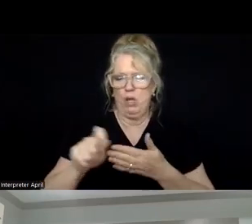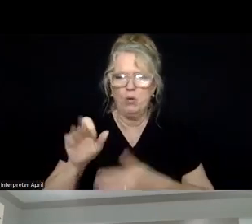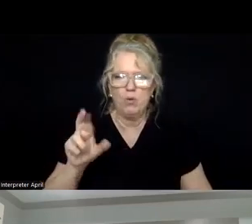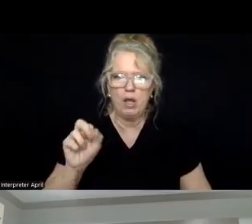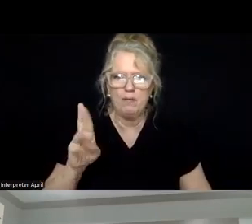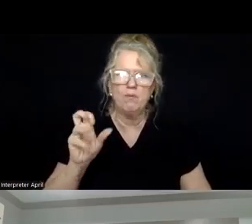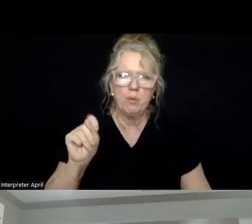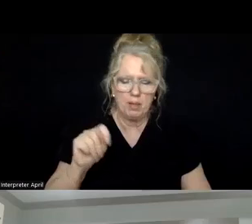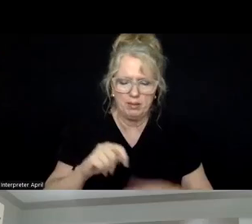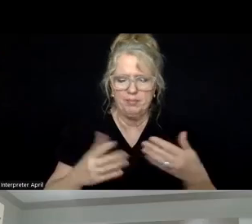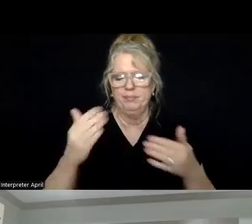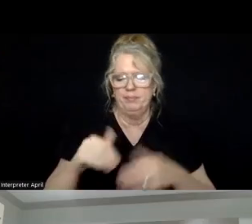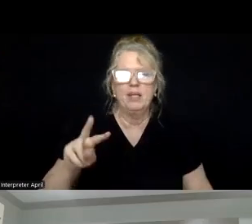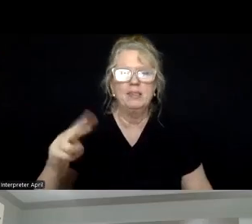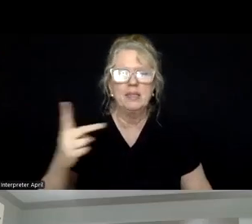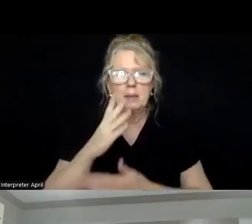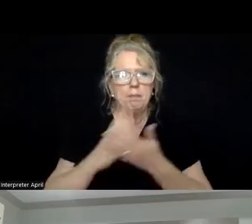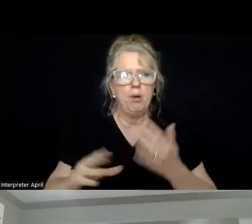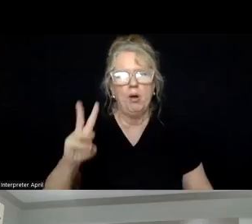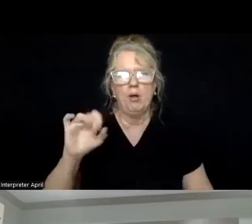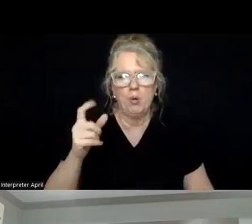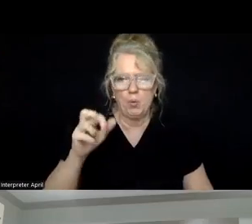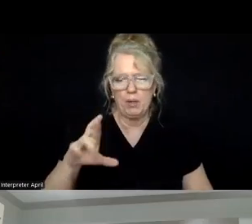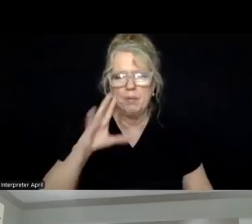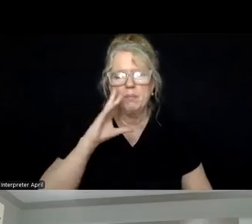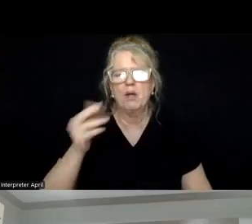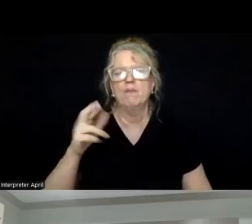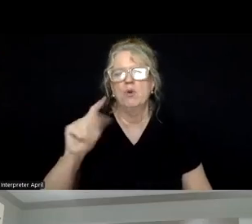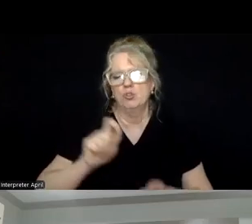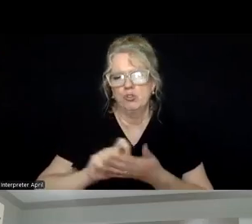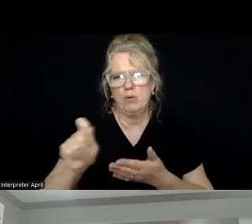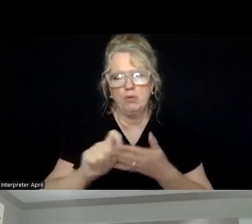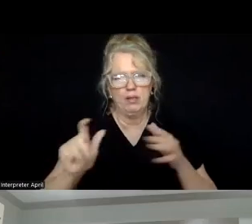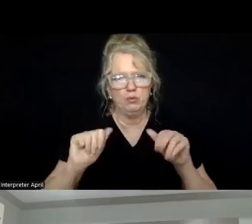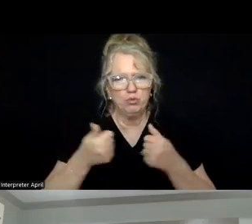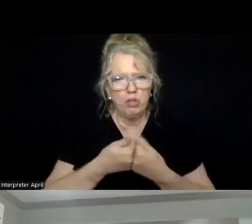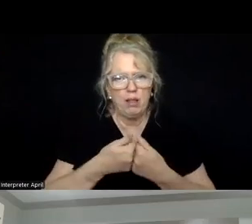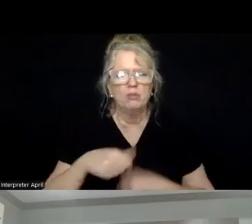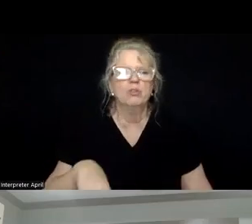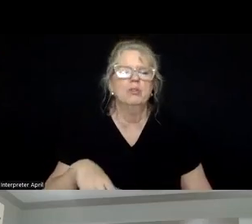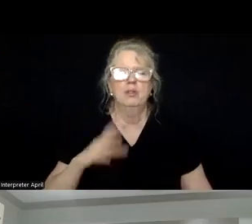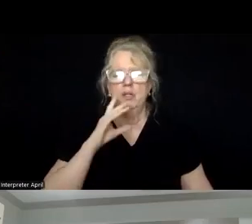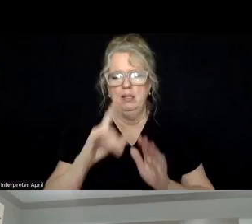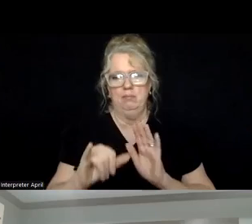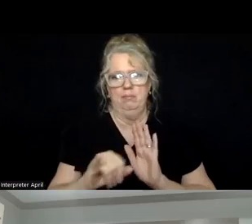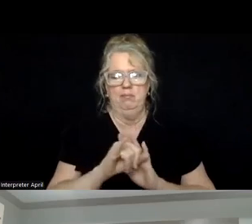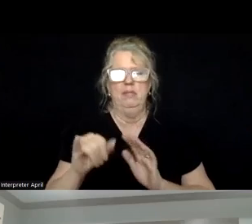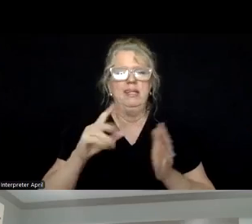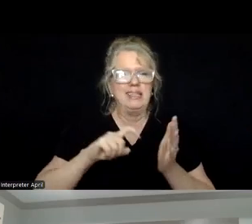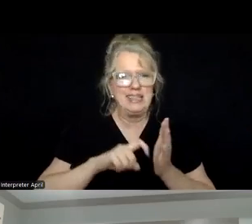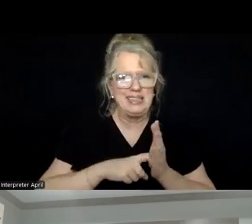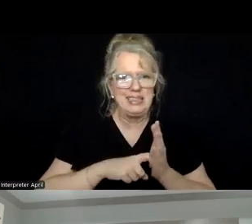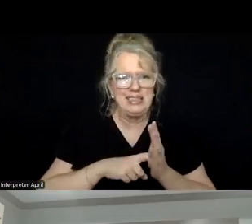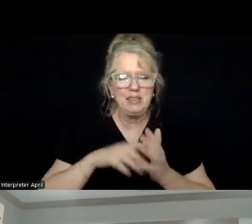Uh, the second part of the webinar will highlight grant writing challenges, uh, identifying some of the key elements